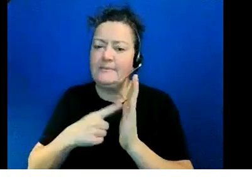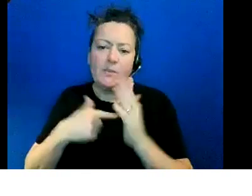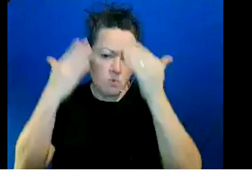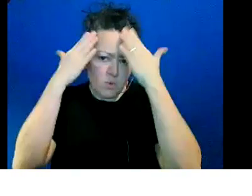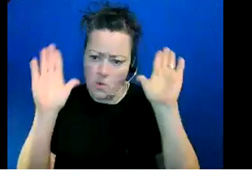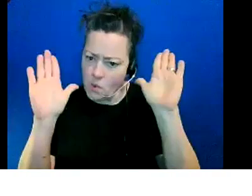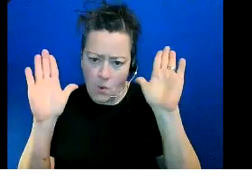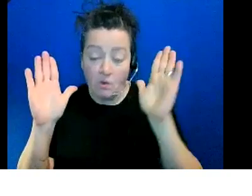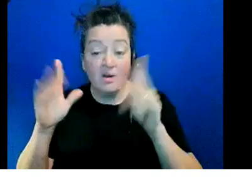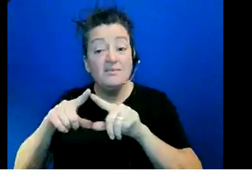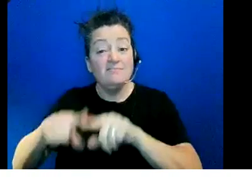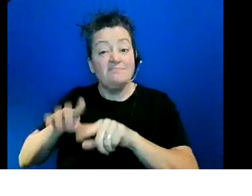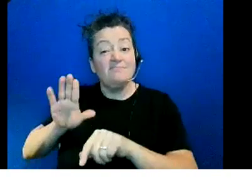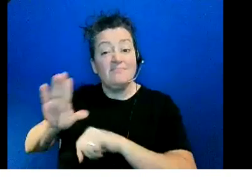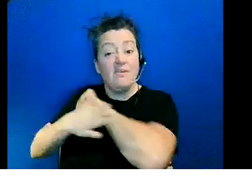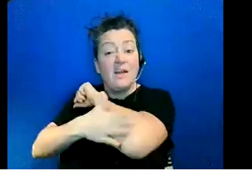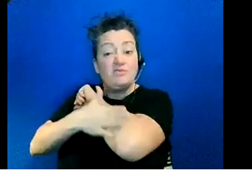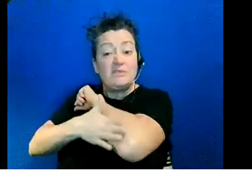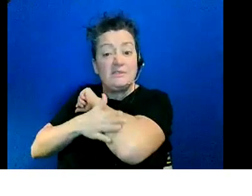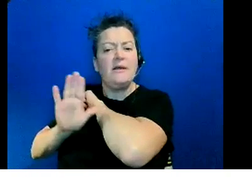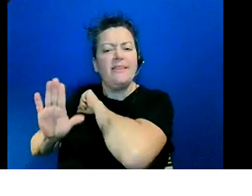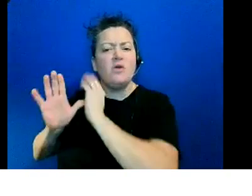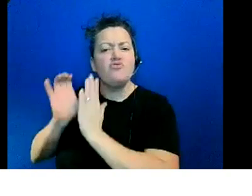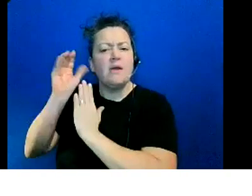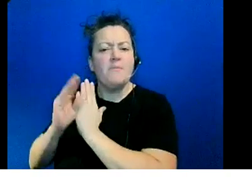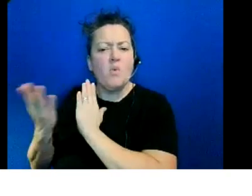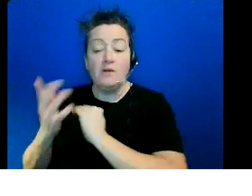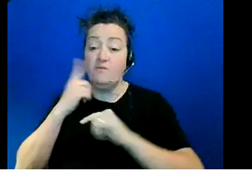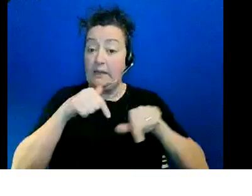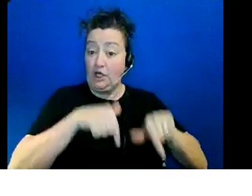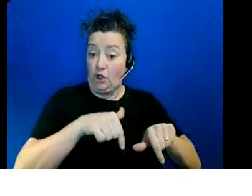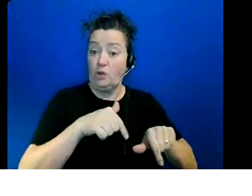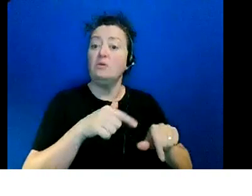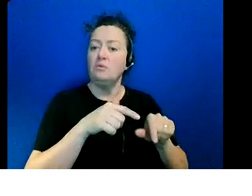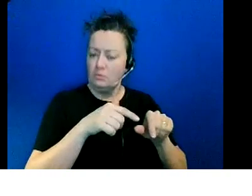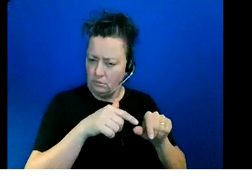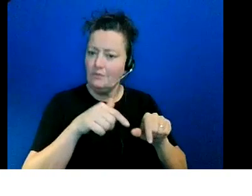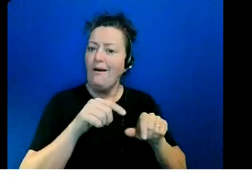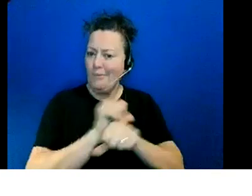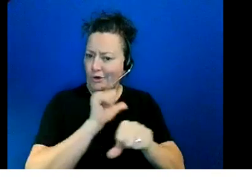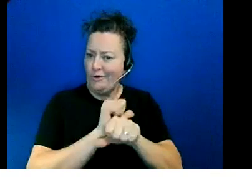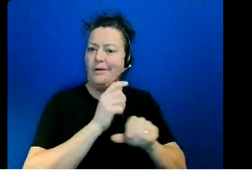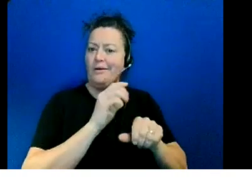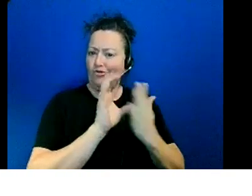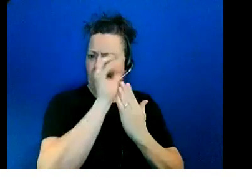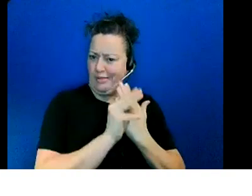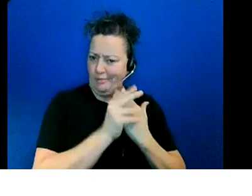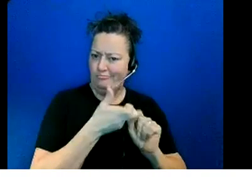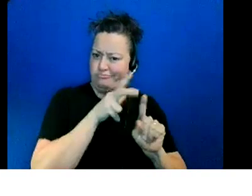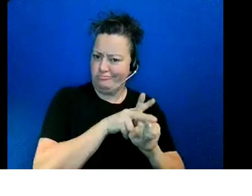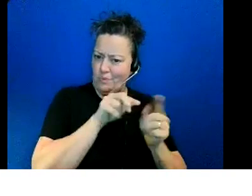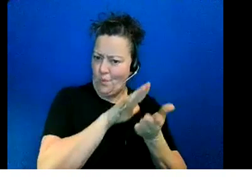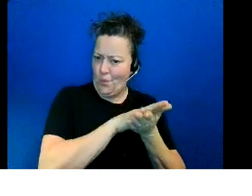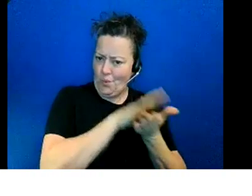curriculum so for example we follow the you follow the alberta curriculum right but if i compare the mathematical